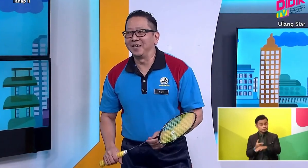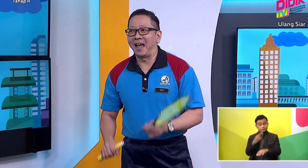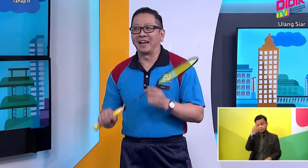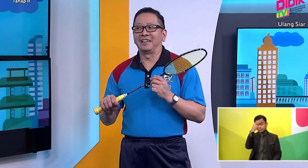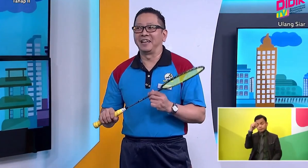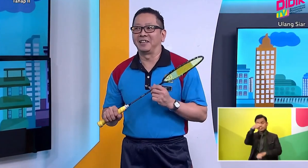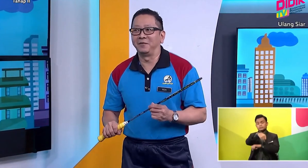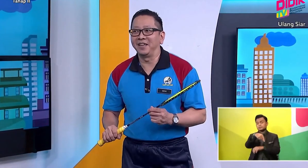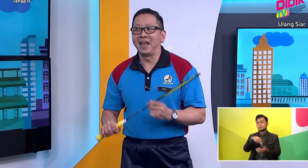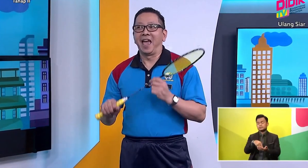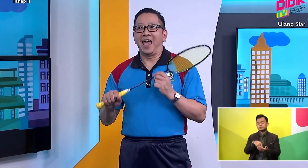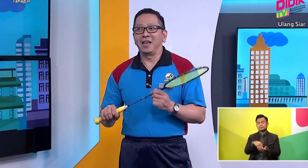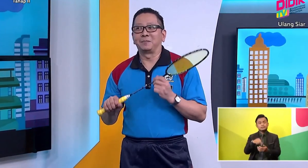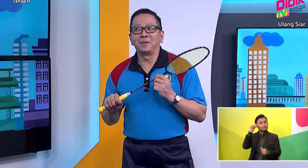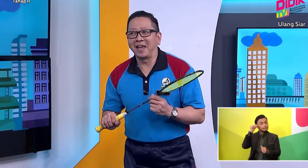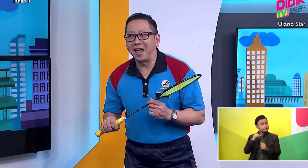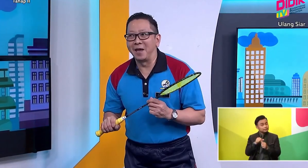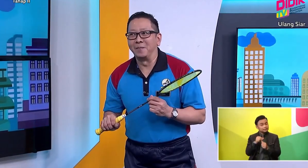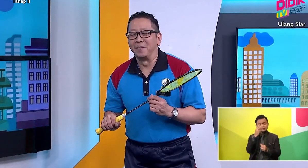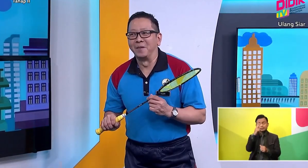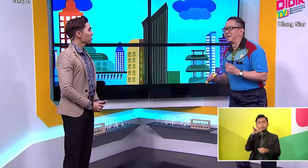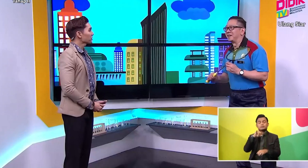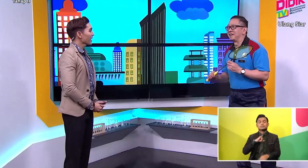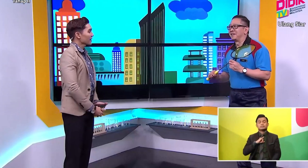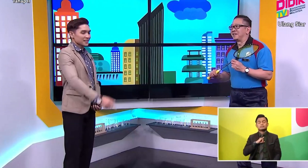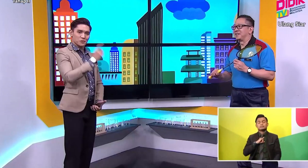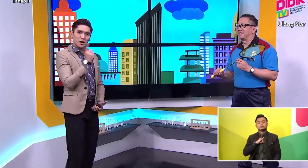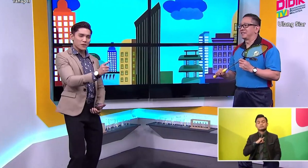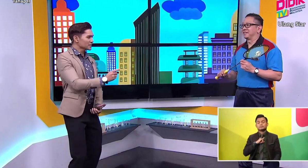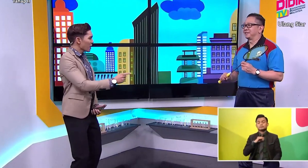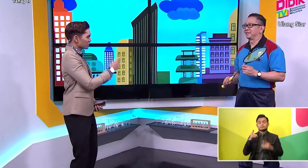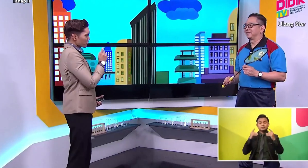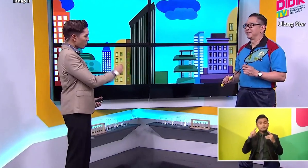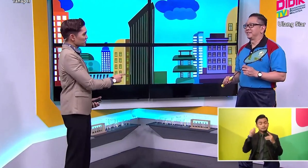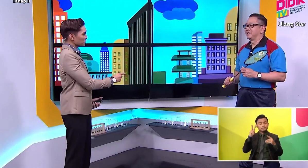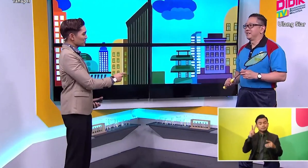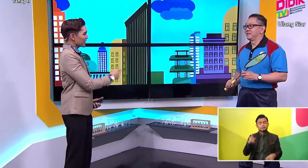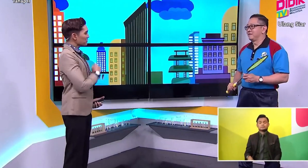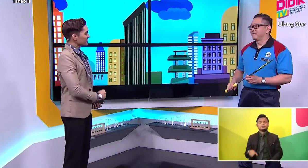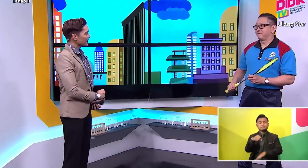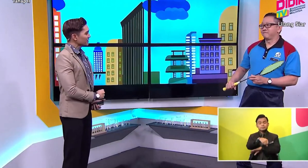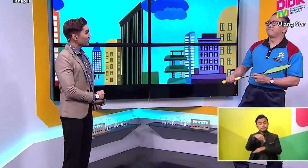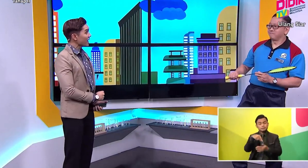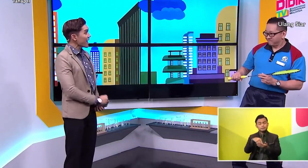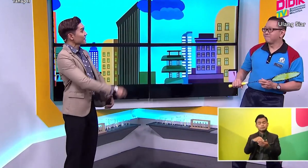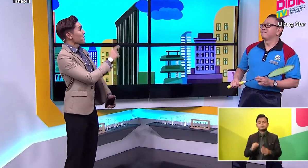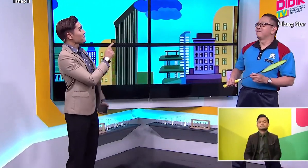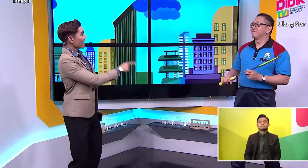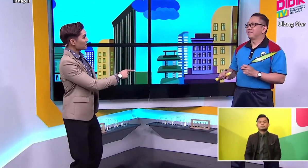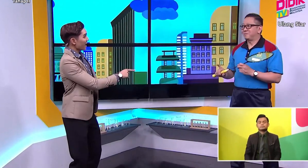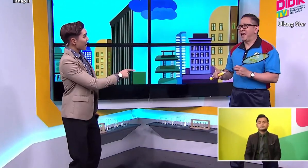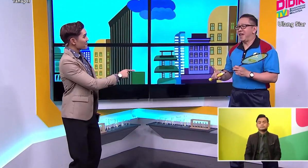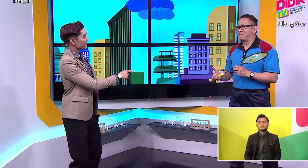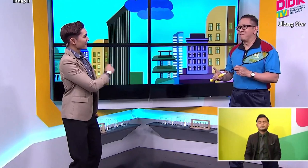watch me at D-Day TV 8pm! Wow! Okay! That's a promise! I'm gonna watch you tonight on D-Day TV at